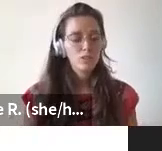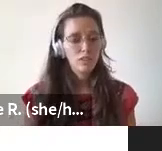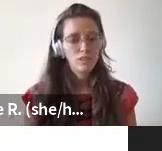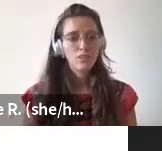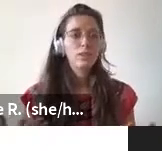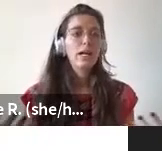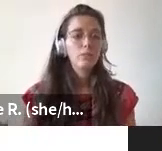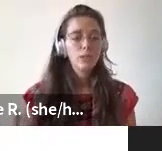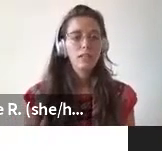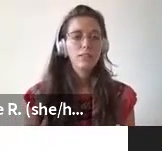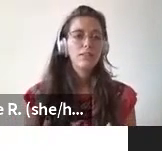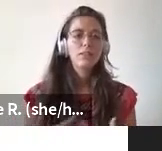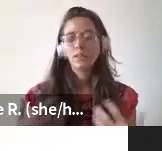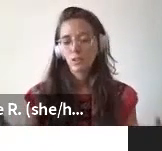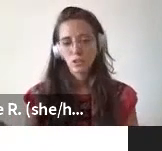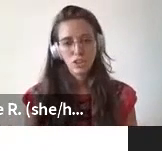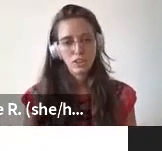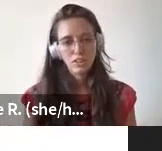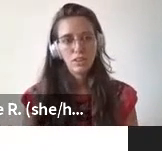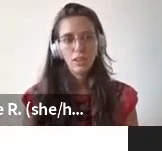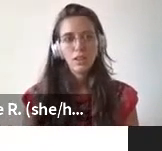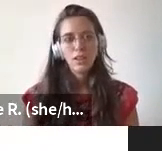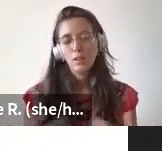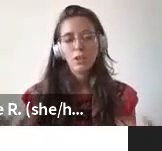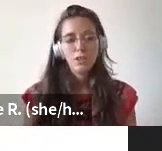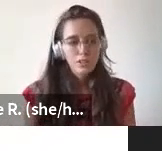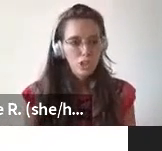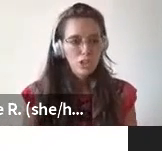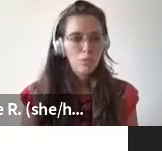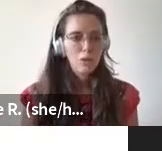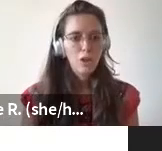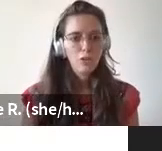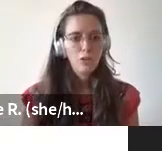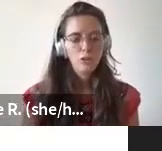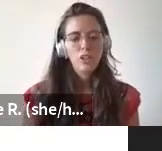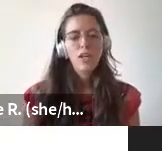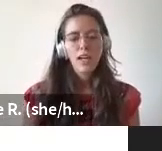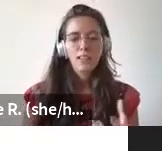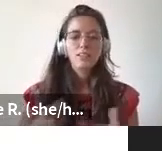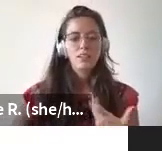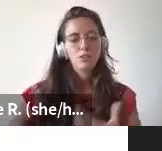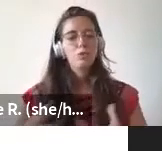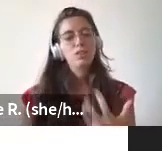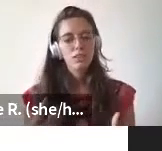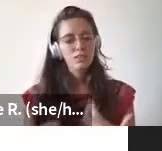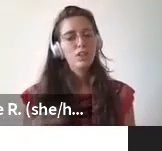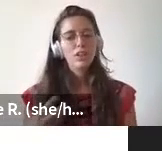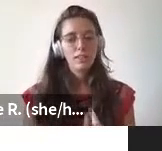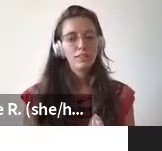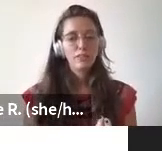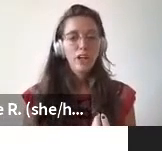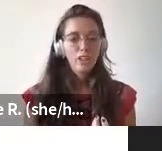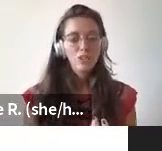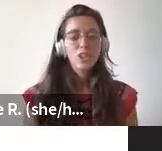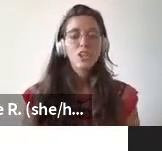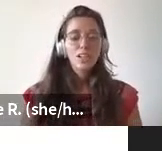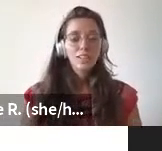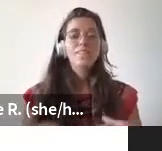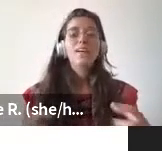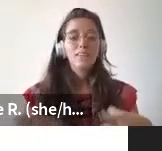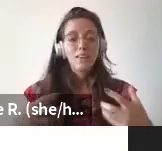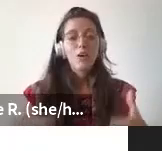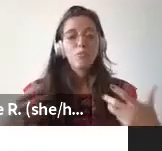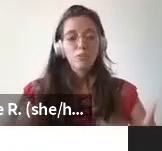a topic that transcends their reality their society that want to exchange about others and start building this collective